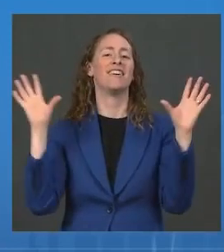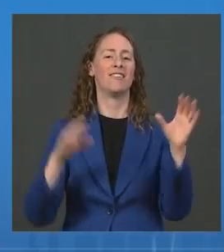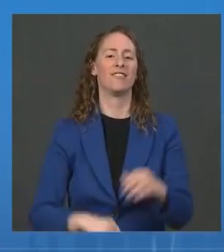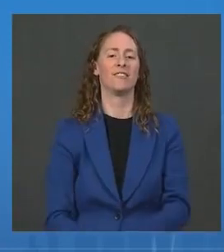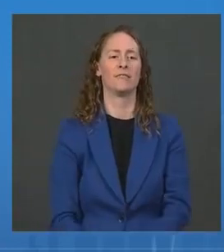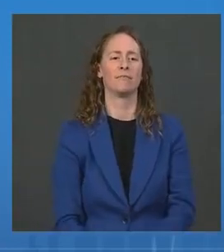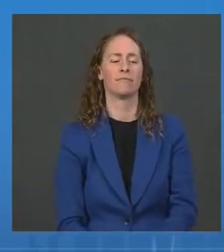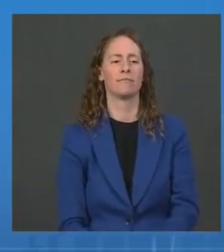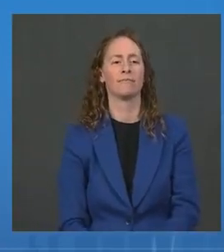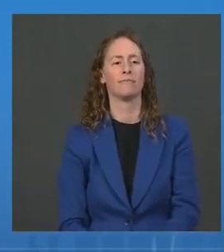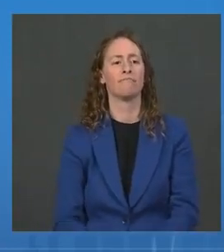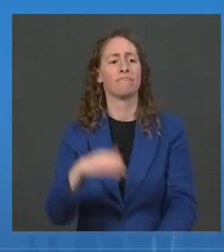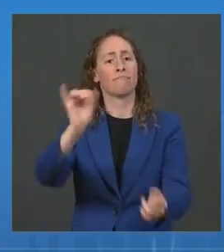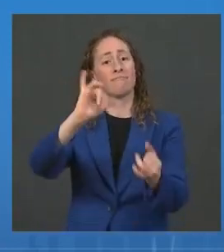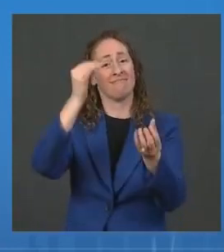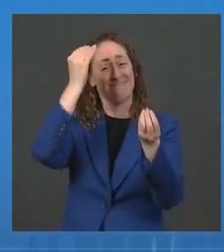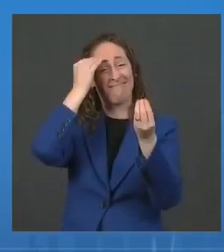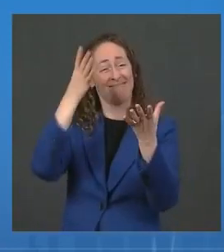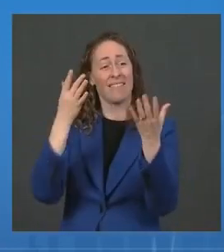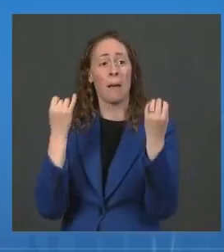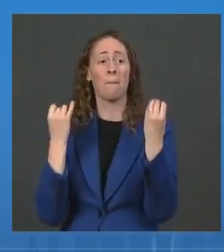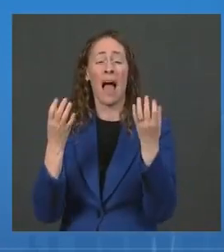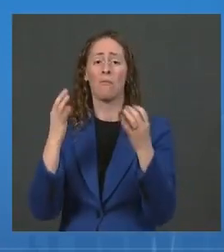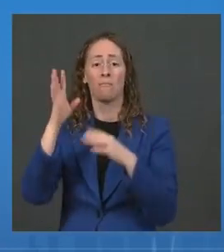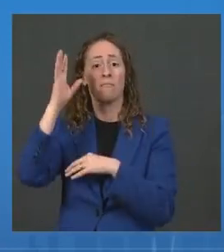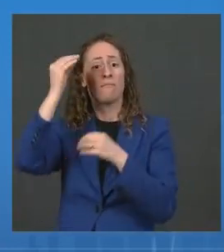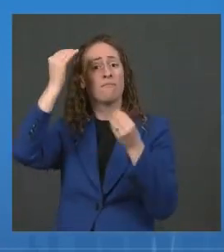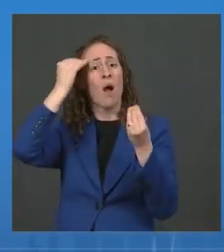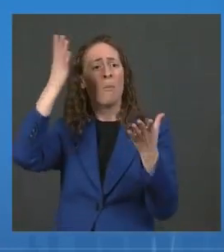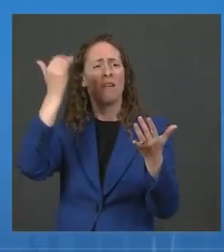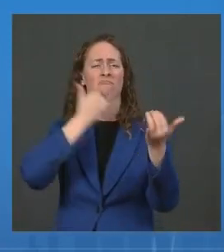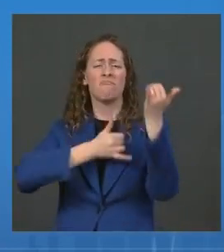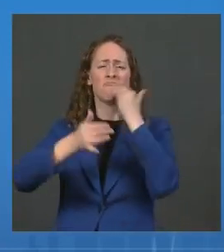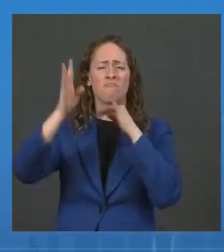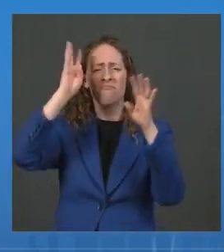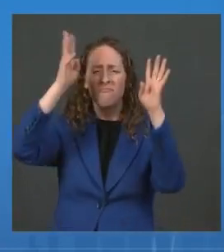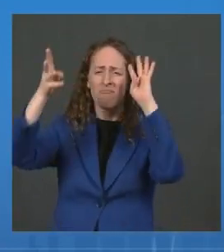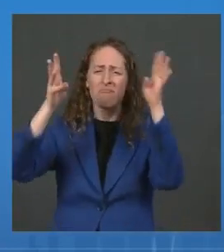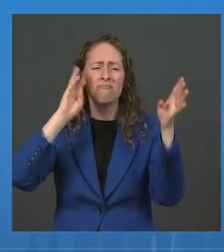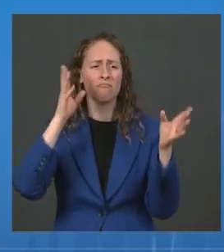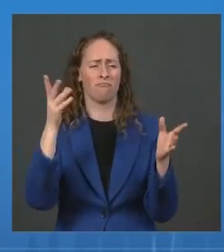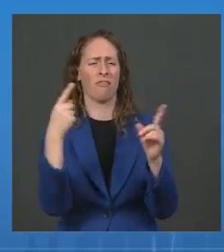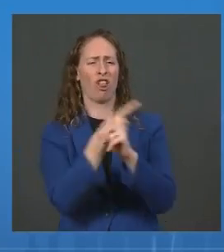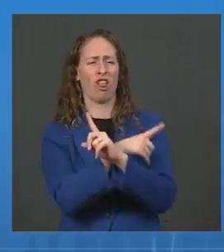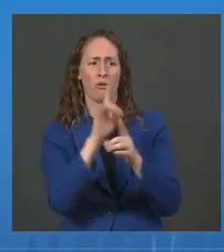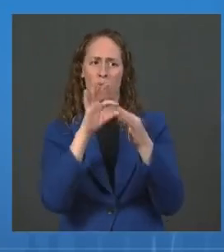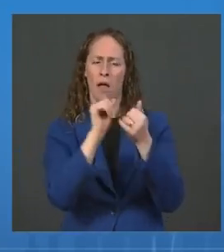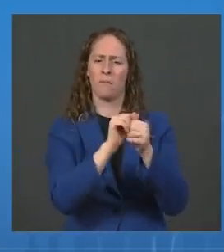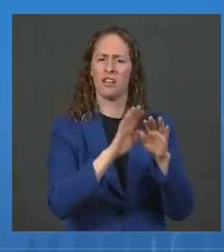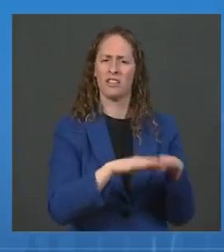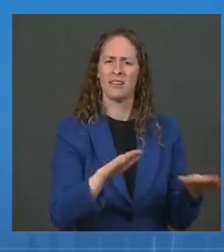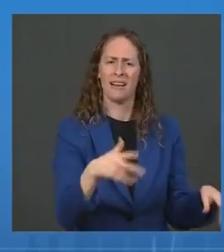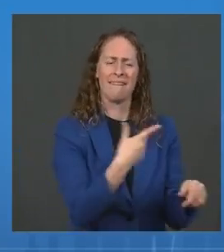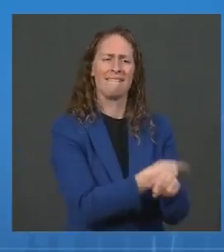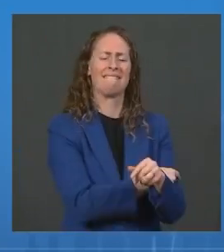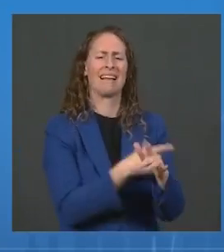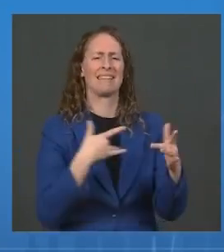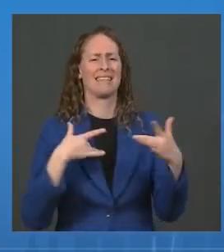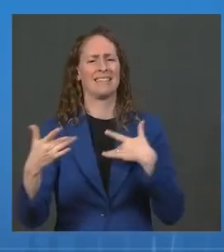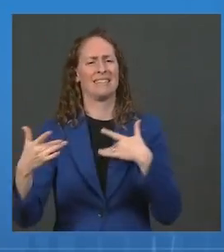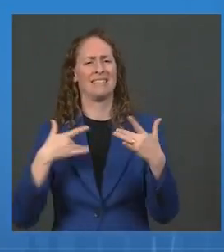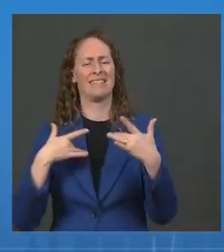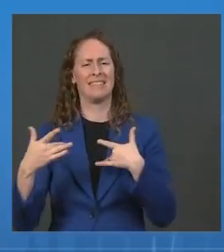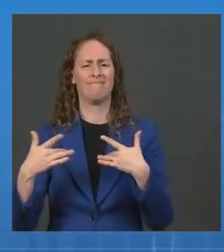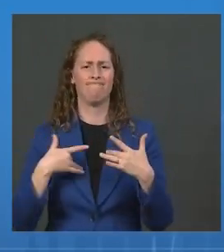which many kids have fallen behind on during the pandemic. These are just a few of many examples where the COVID-19 vaccine outreach effort